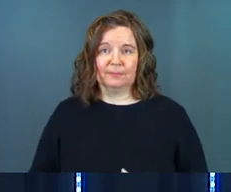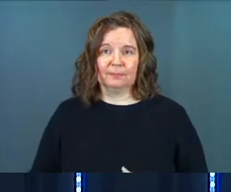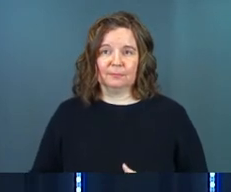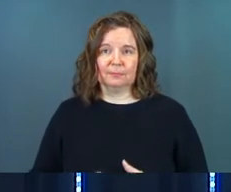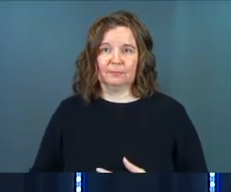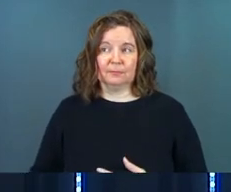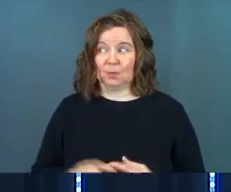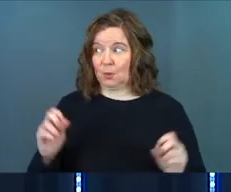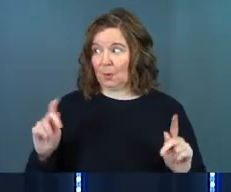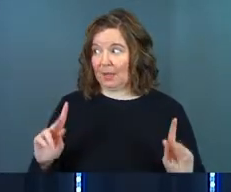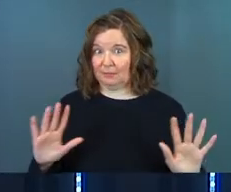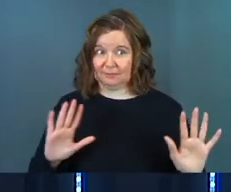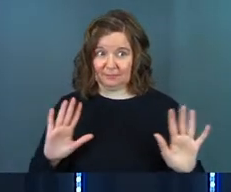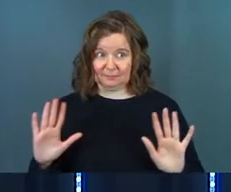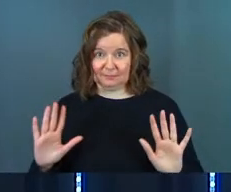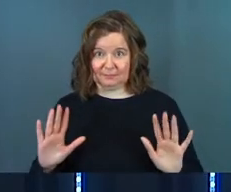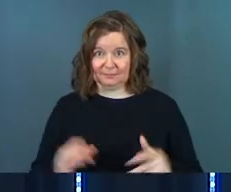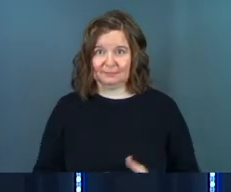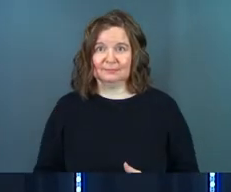Are we okay?